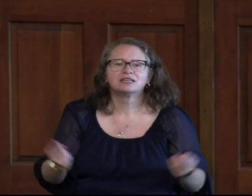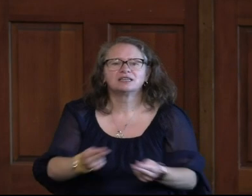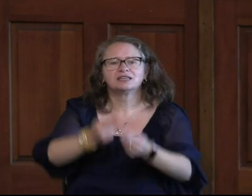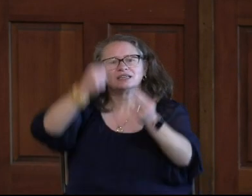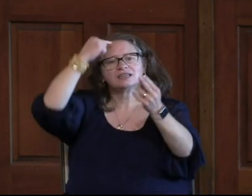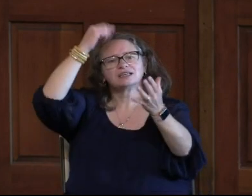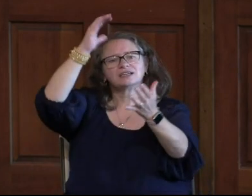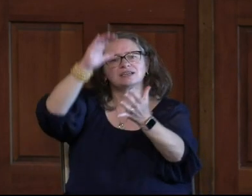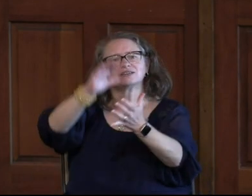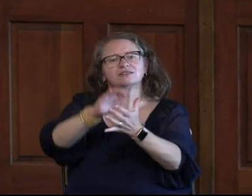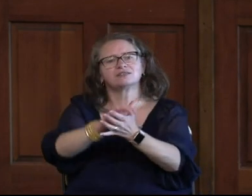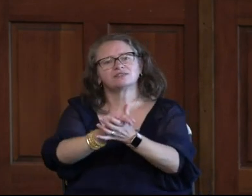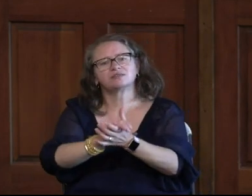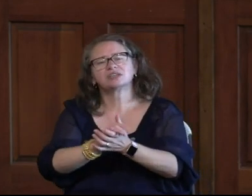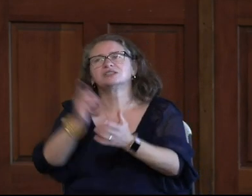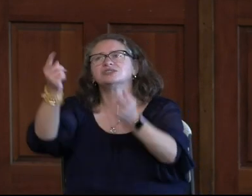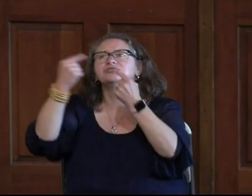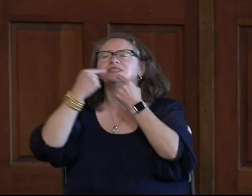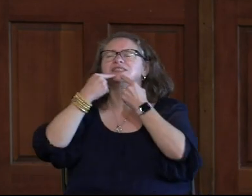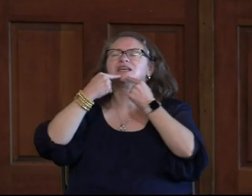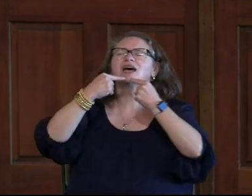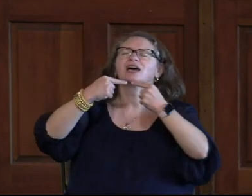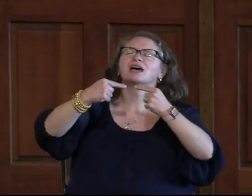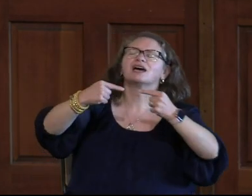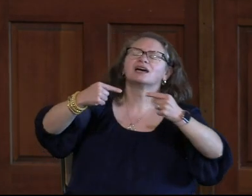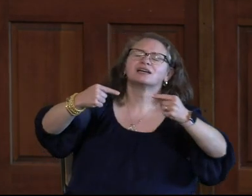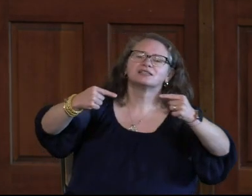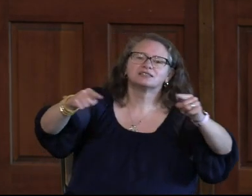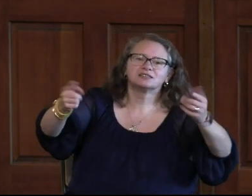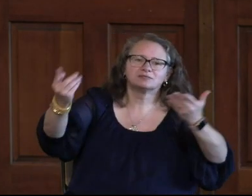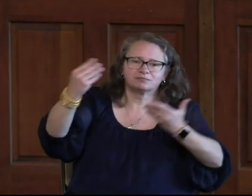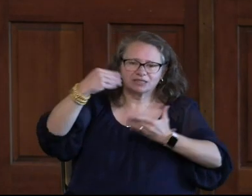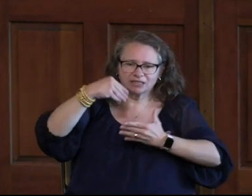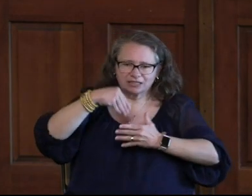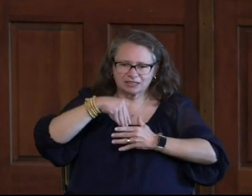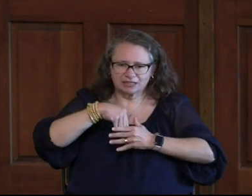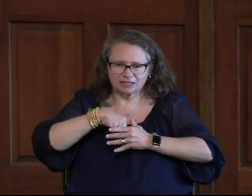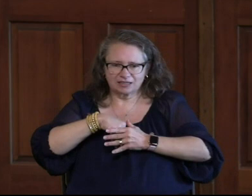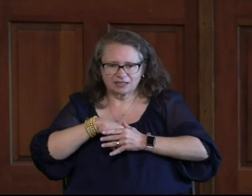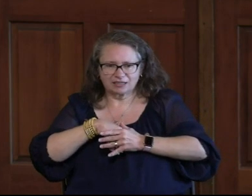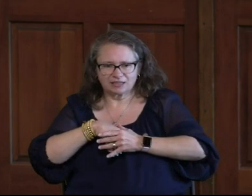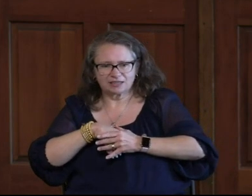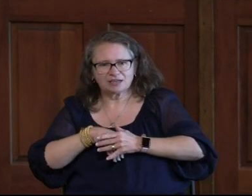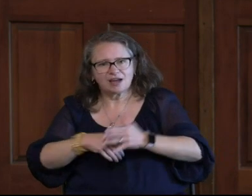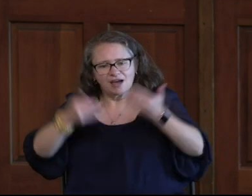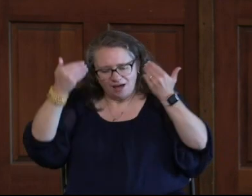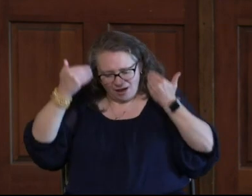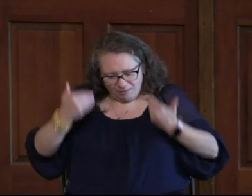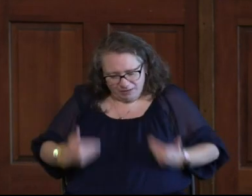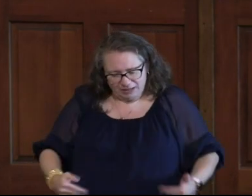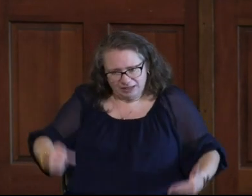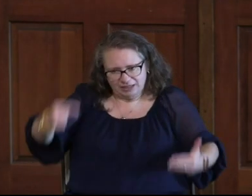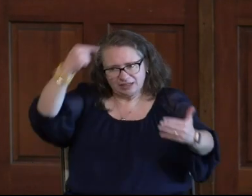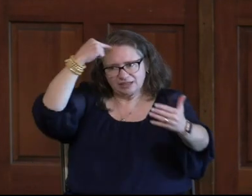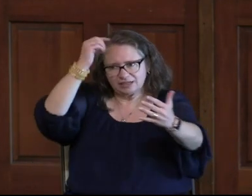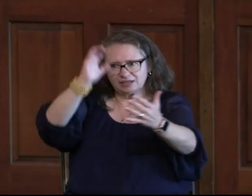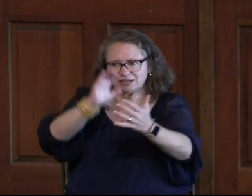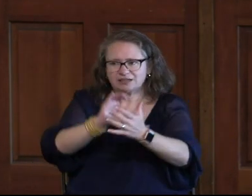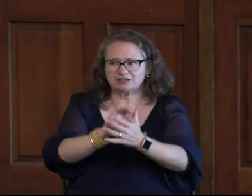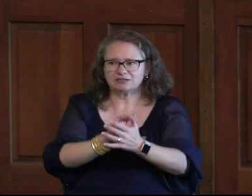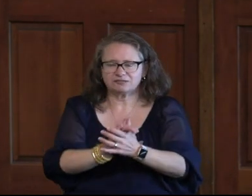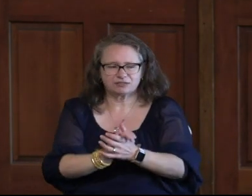believe what you say of me I believe